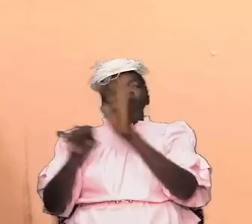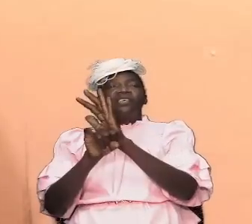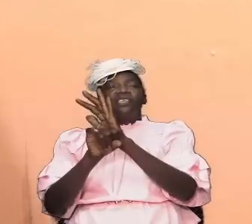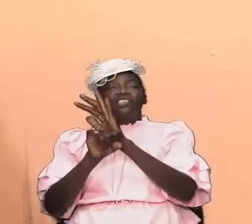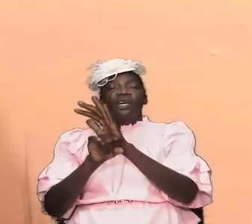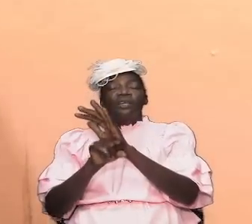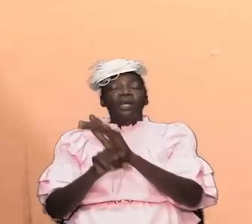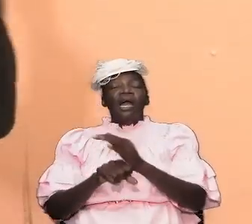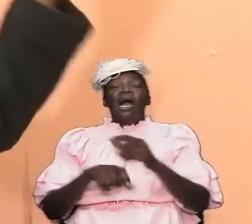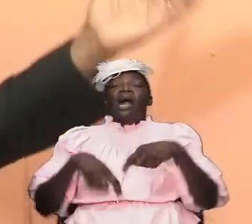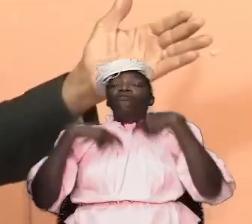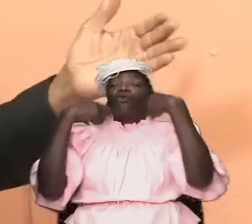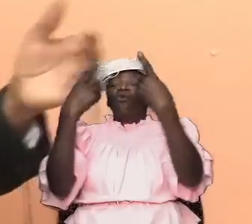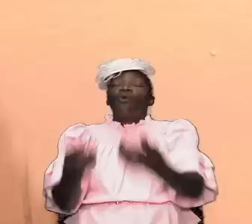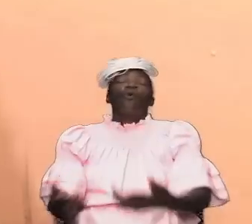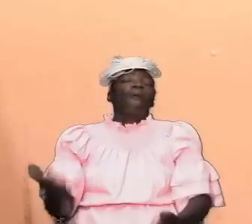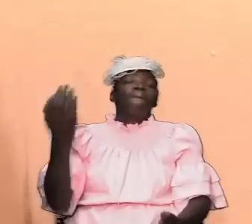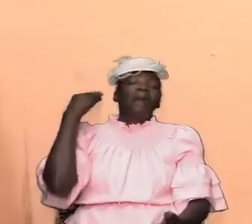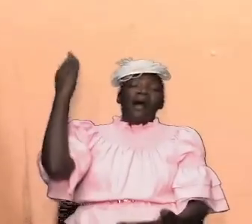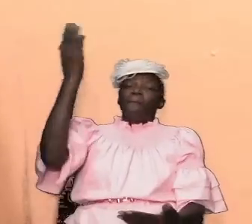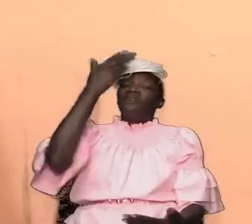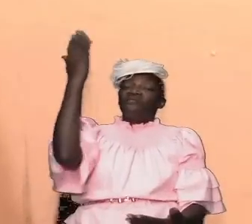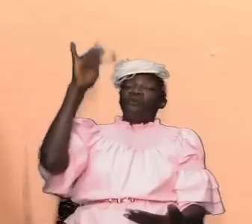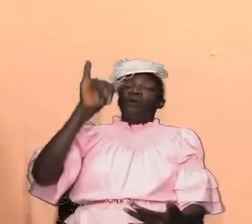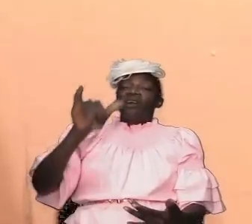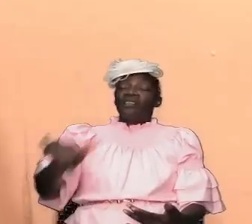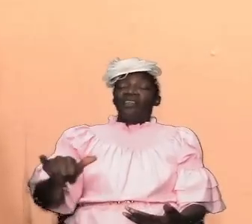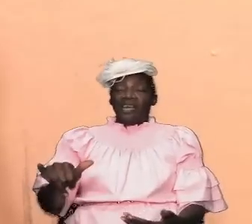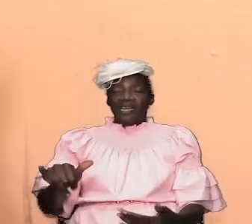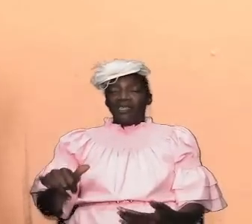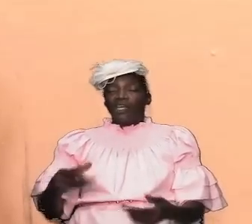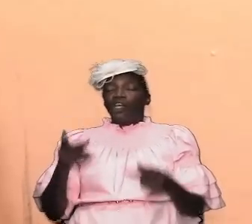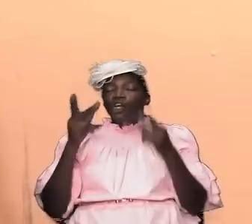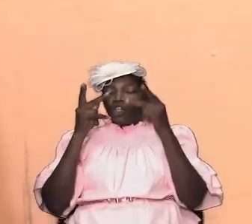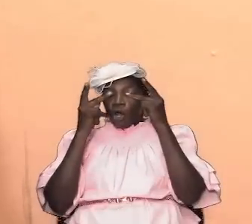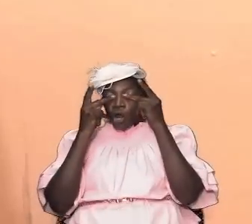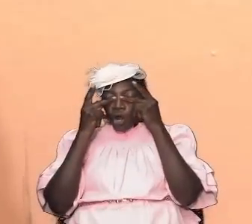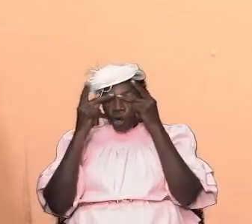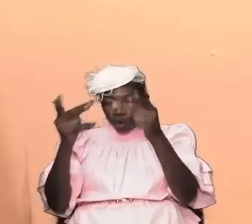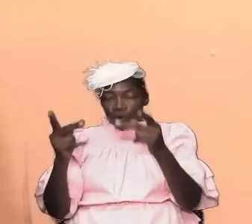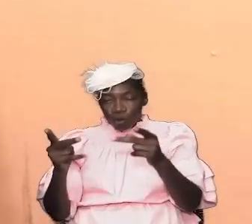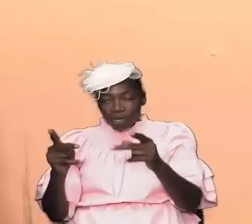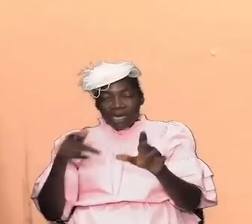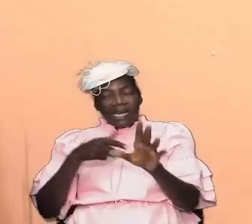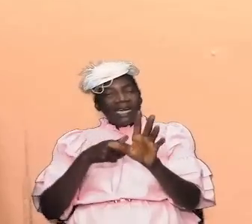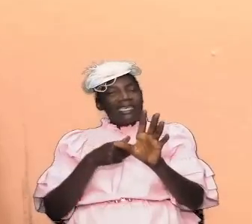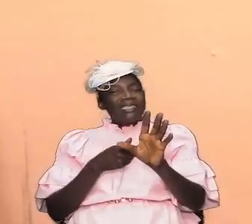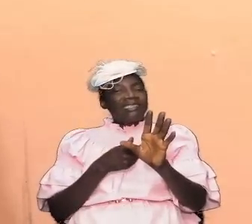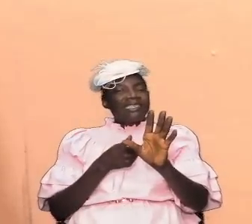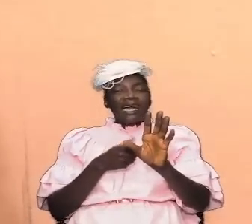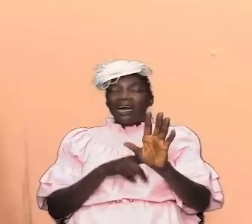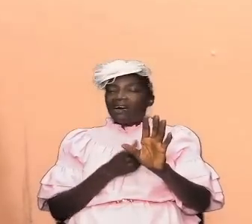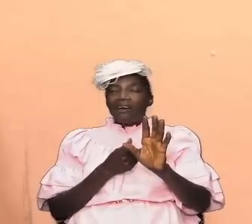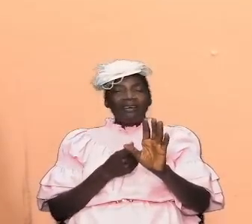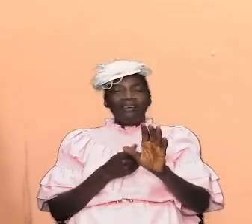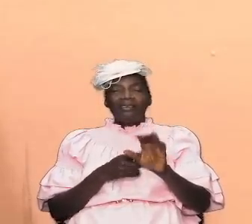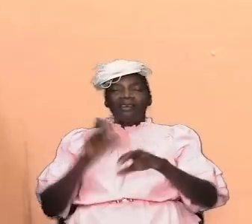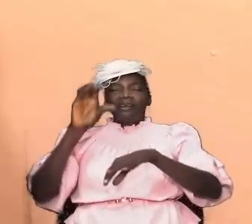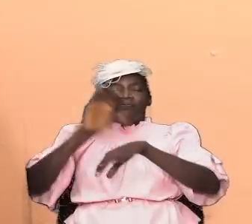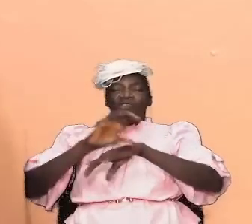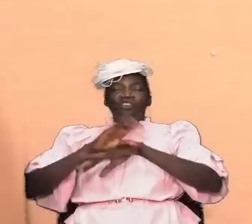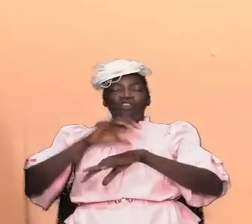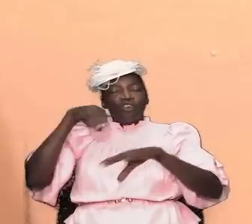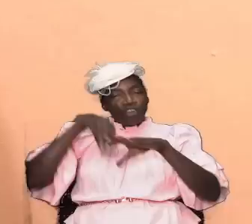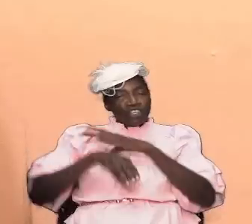back before that to look at the genesis of the church that was in the